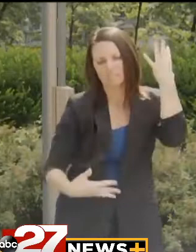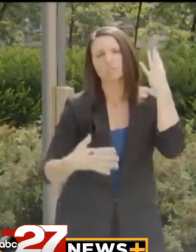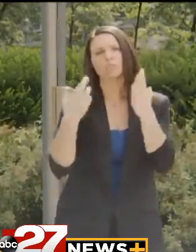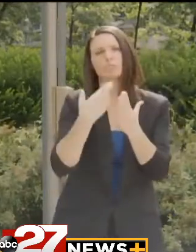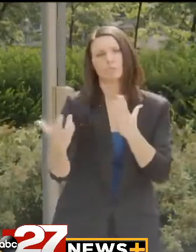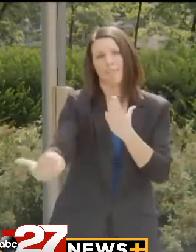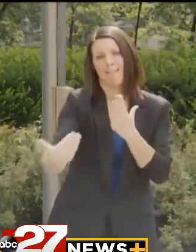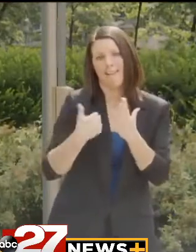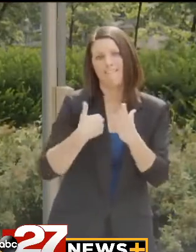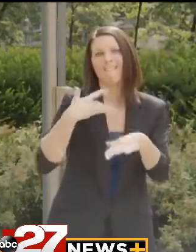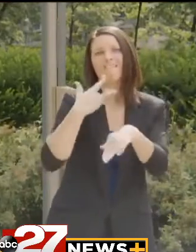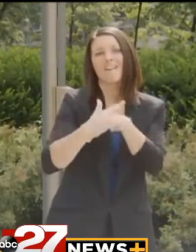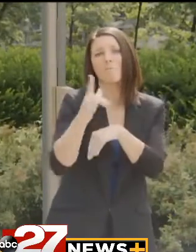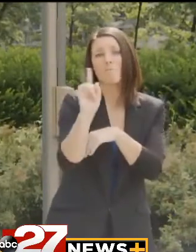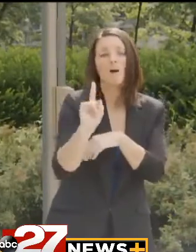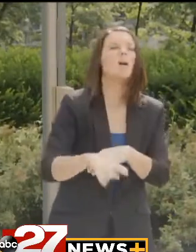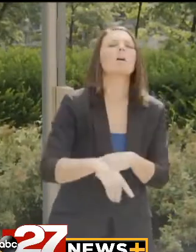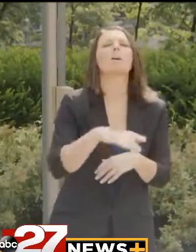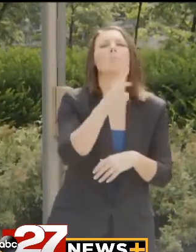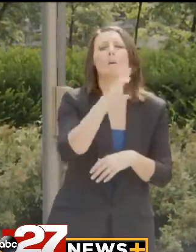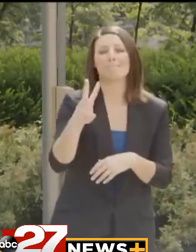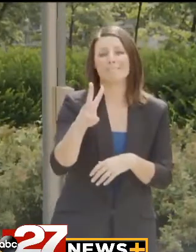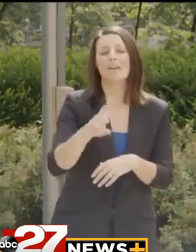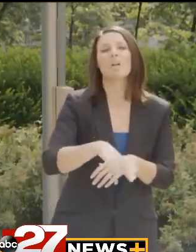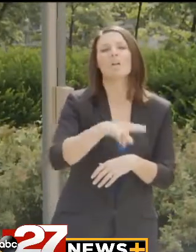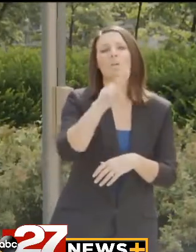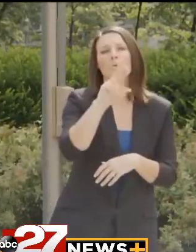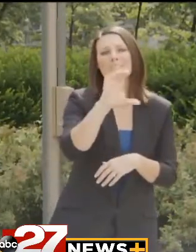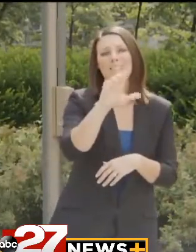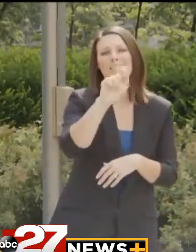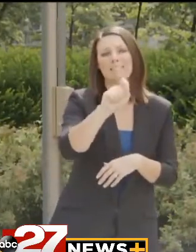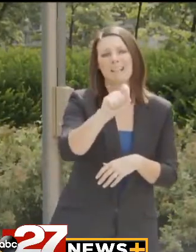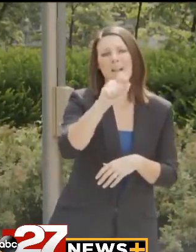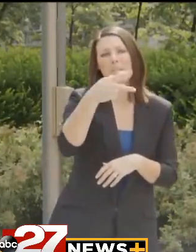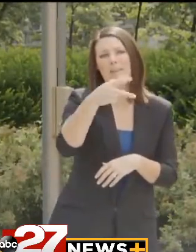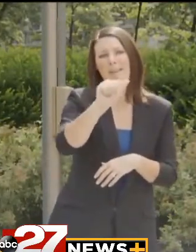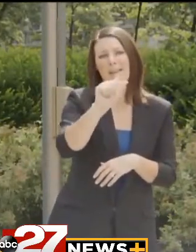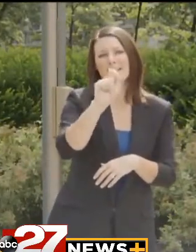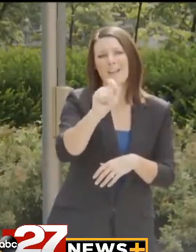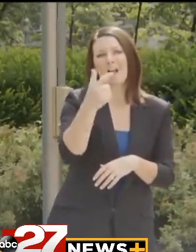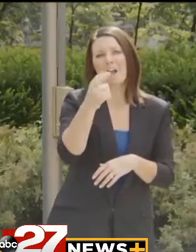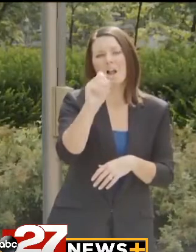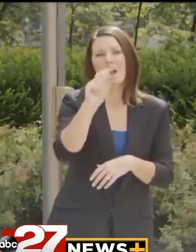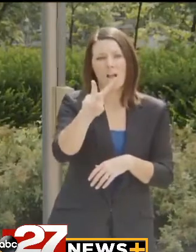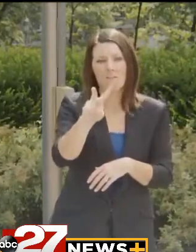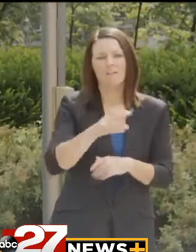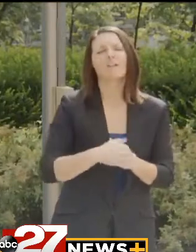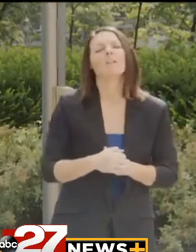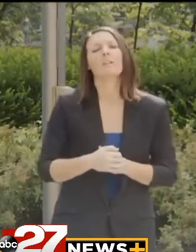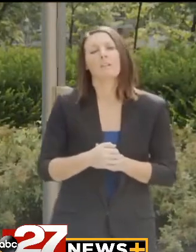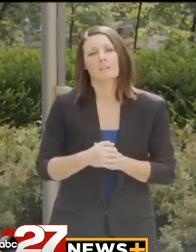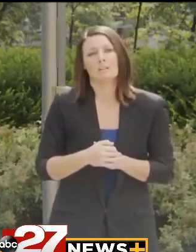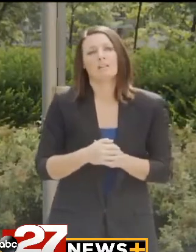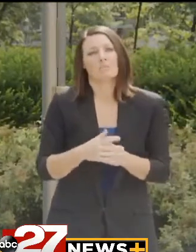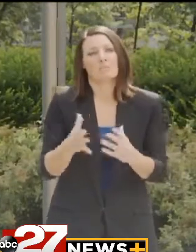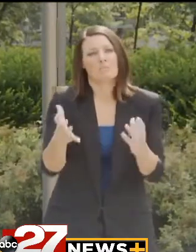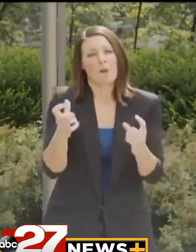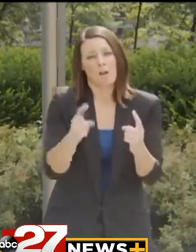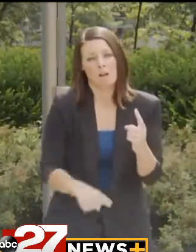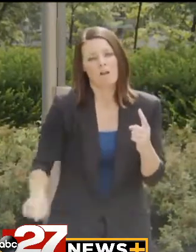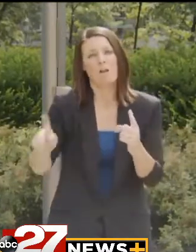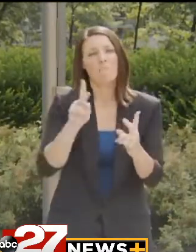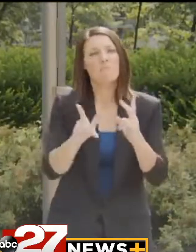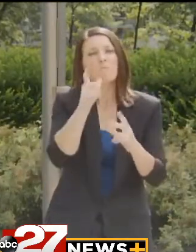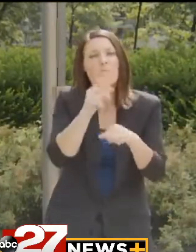resources that's available on our website at uc.pa.gov. We want individuals